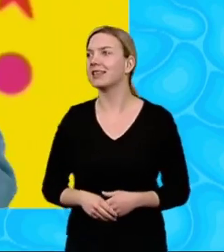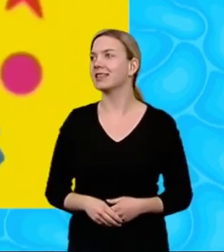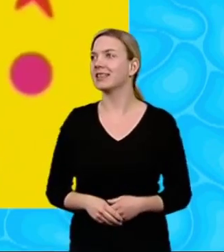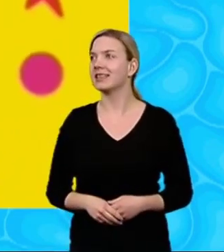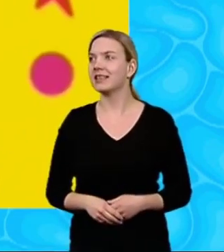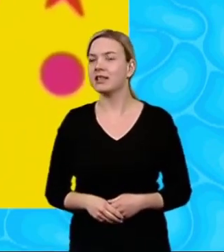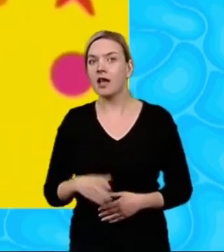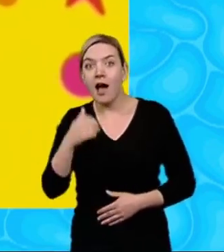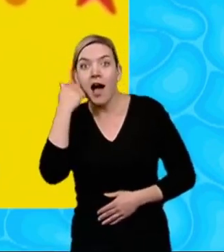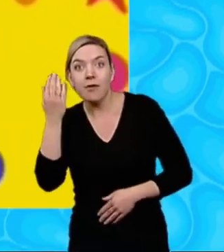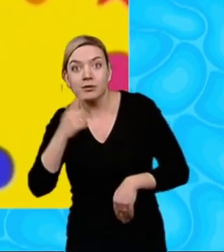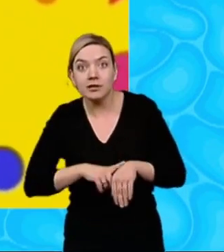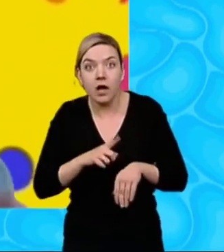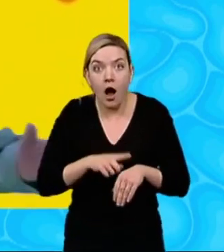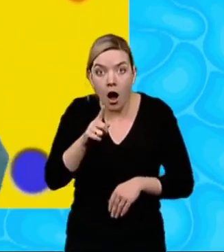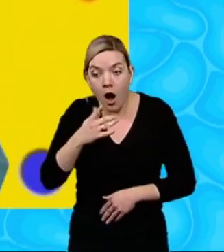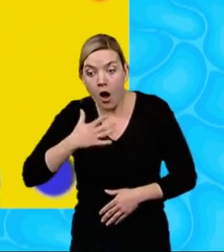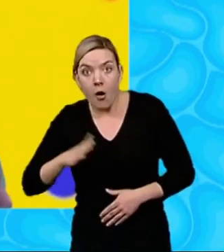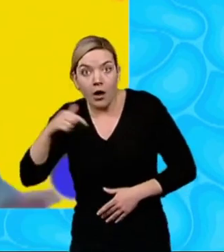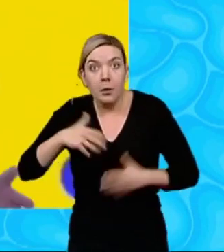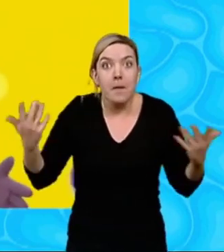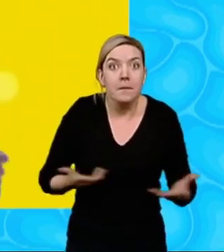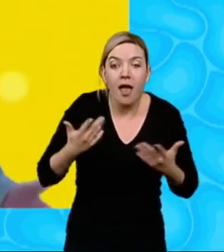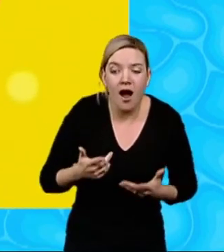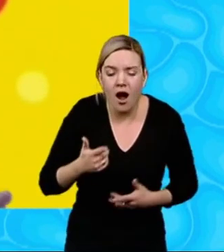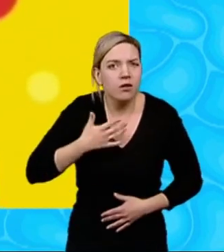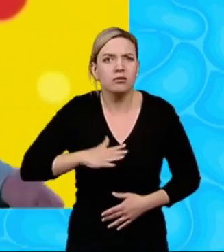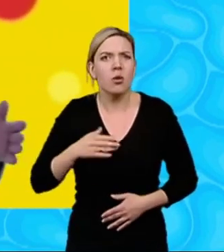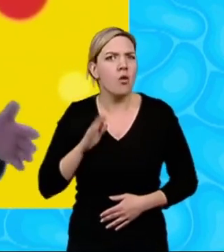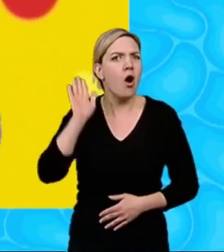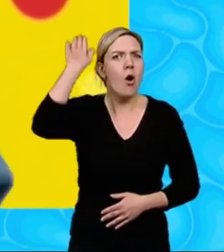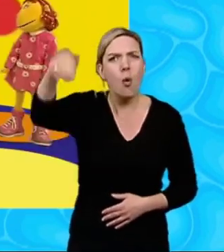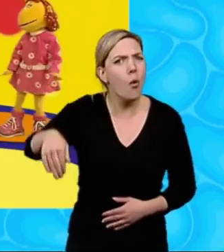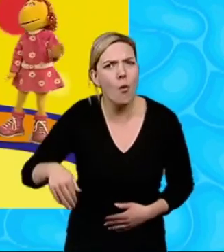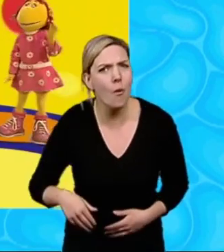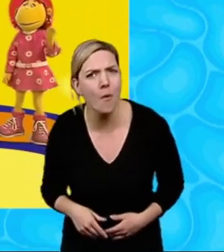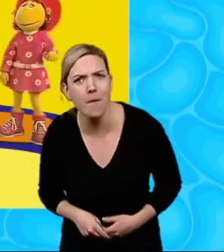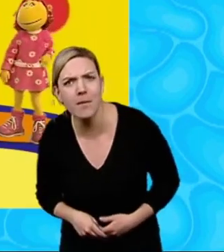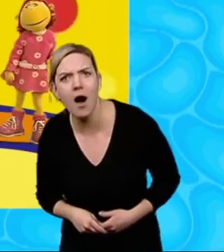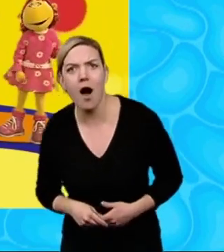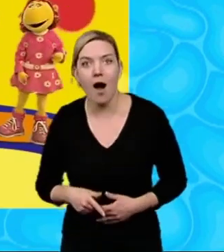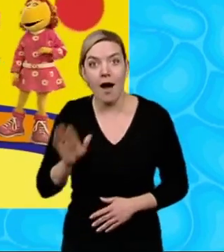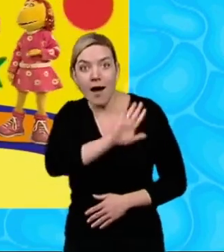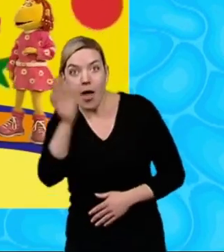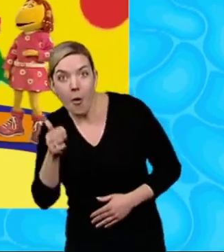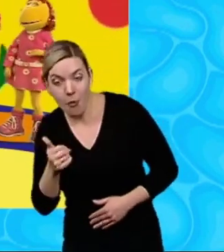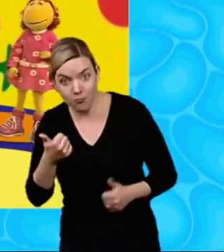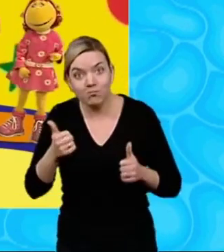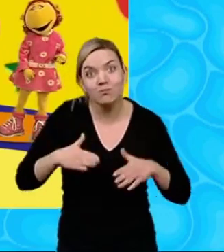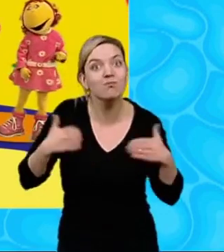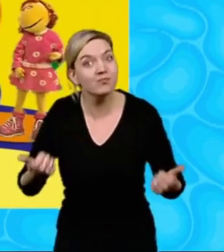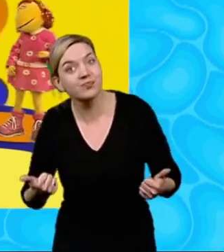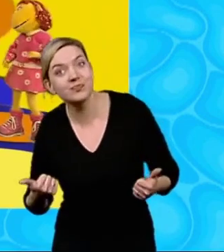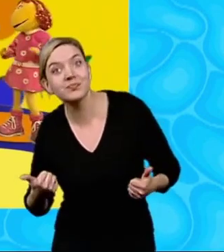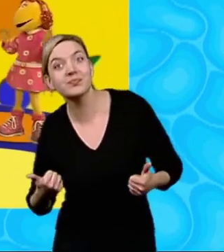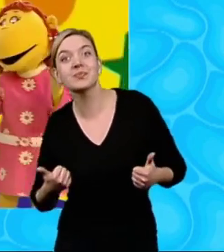And every time they pray you never want them to go. Hello there. How